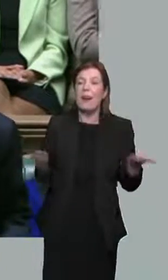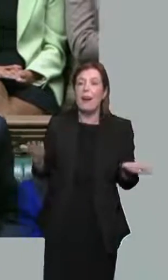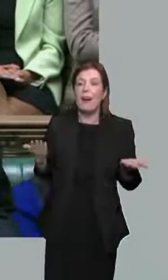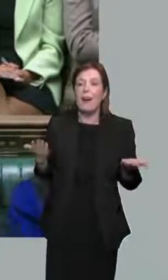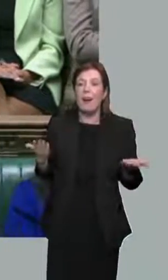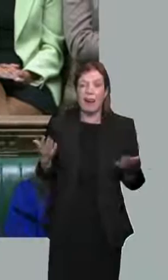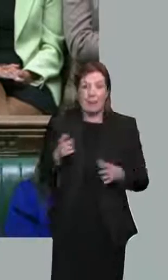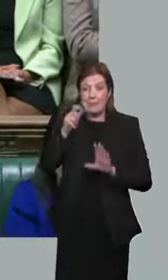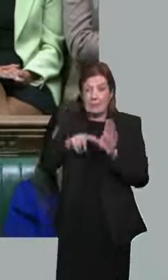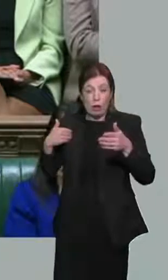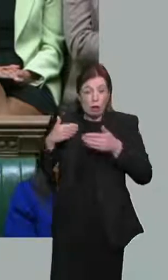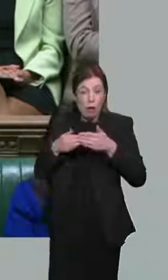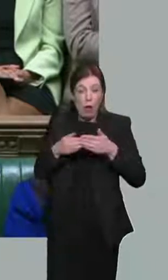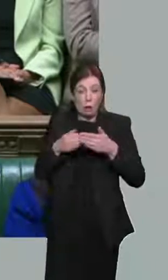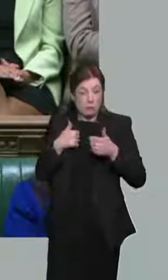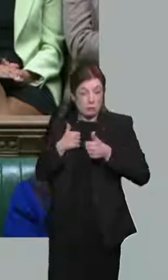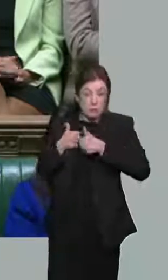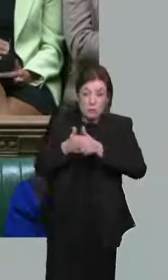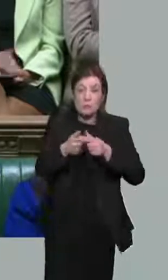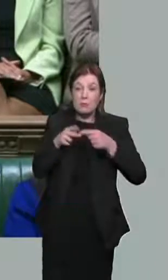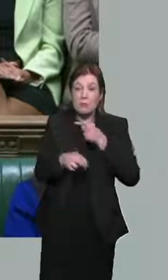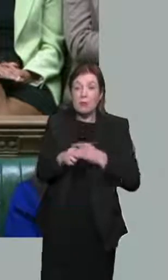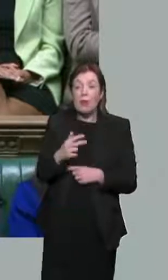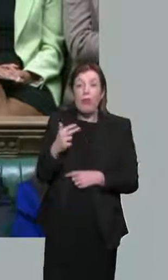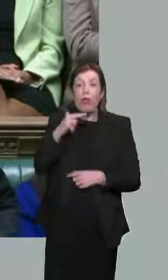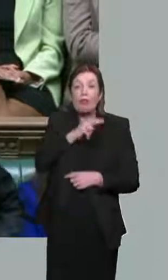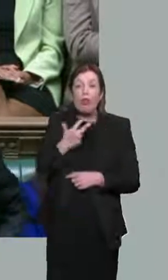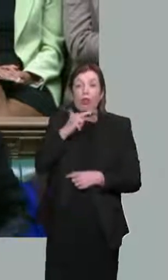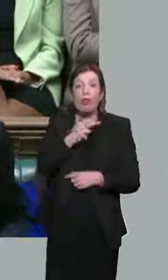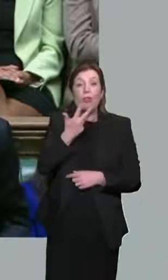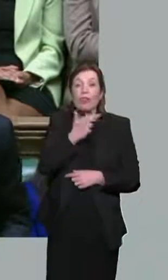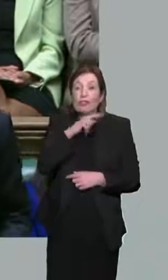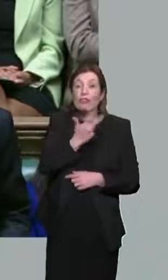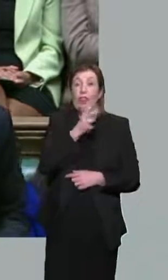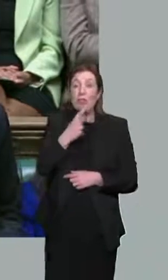decade, and it is worth £330 for those workers.